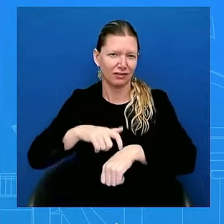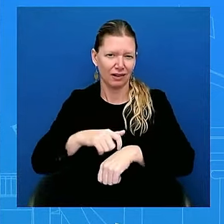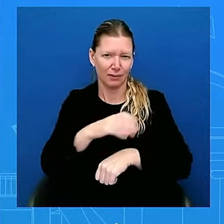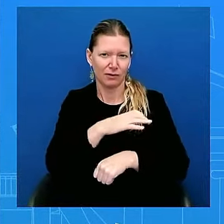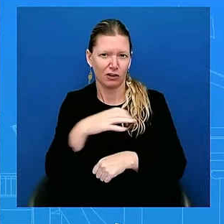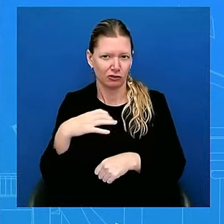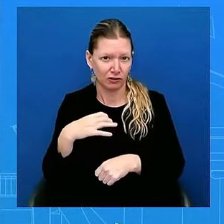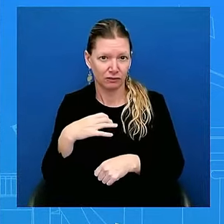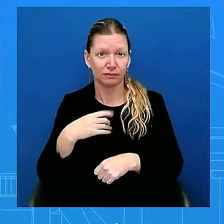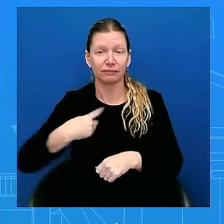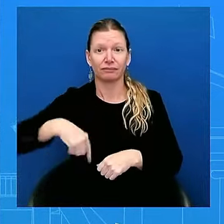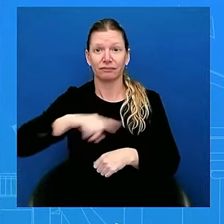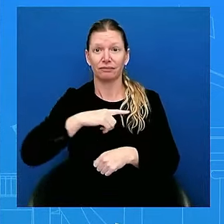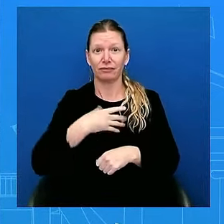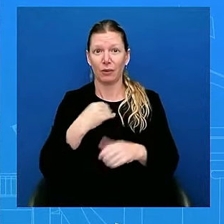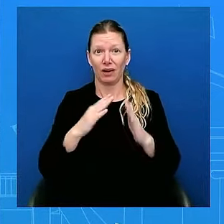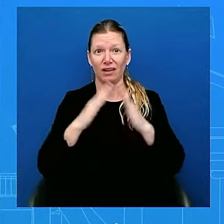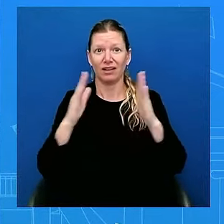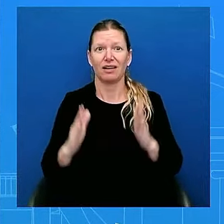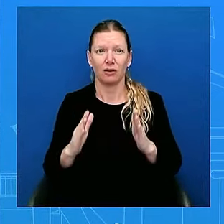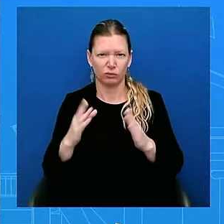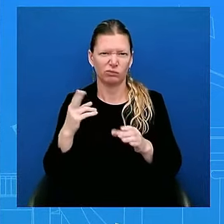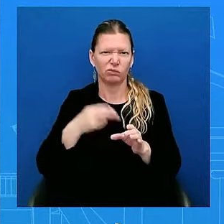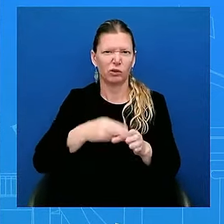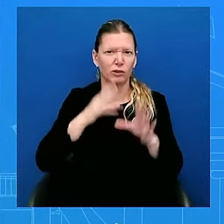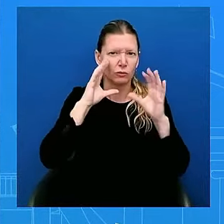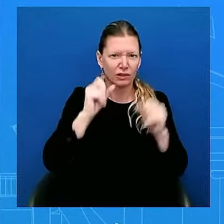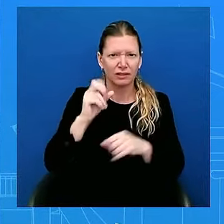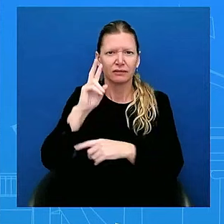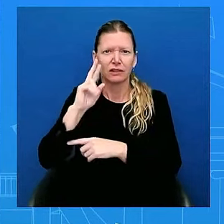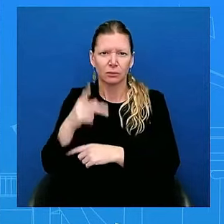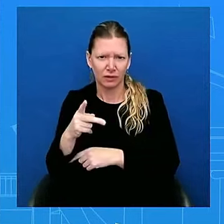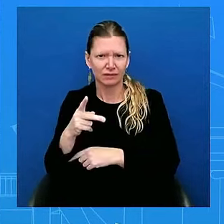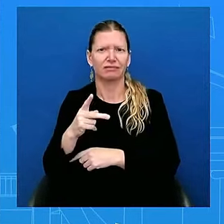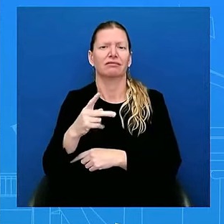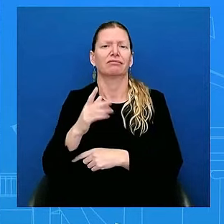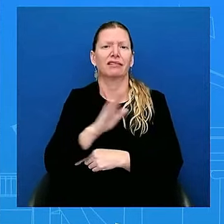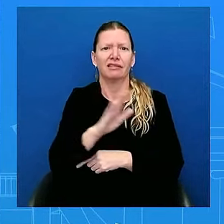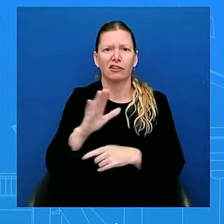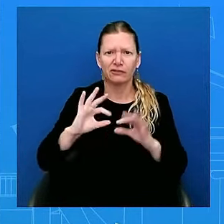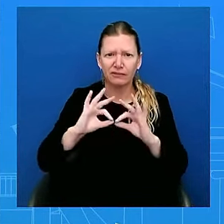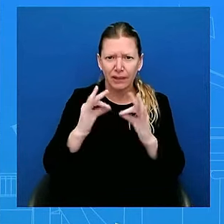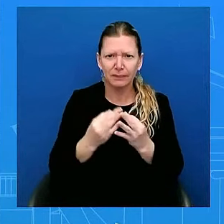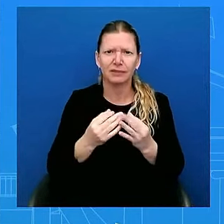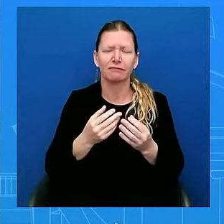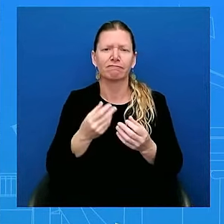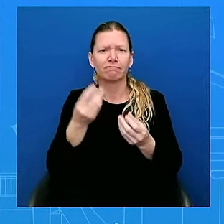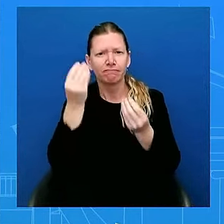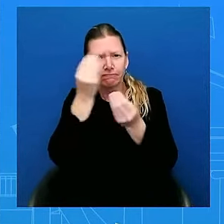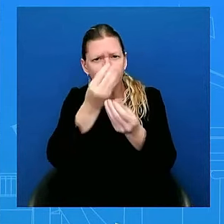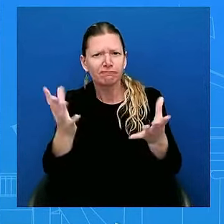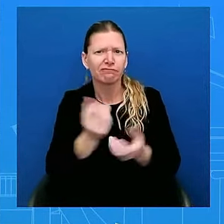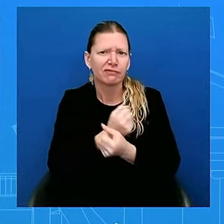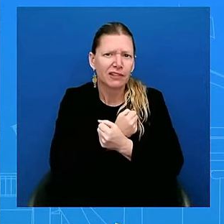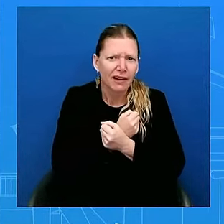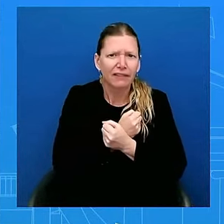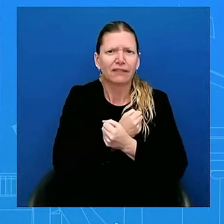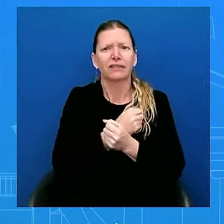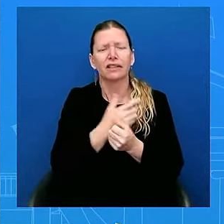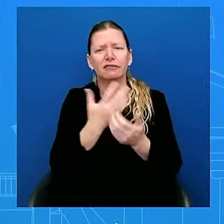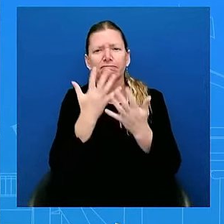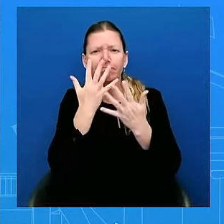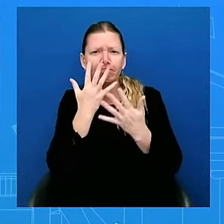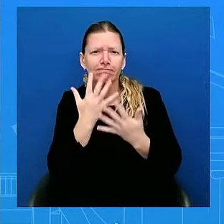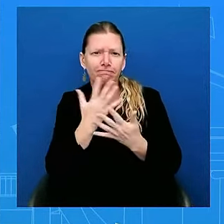the Congresswoman's family, her constituents, and beloved colleagues of the Congressional Black Caucus. Later this evening,